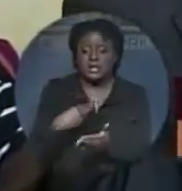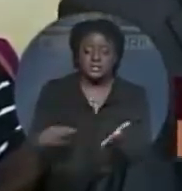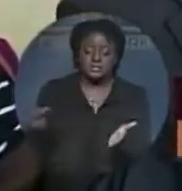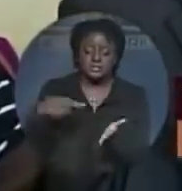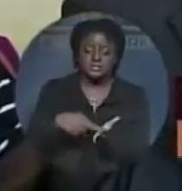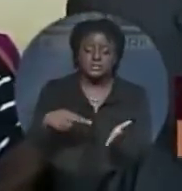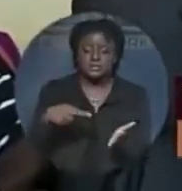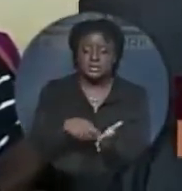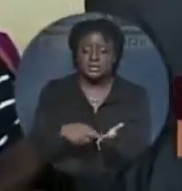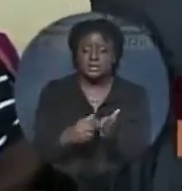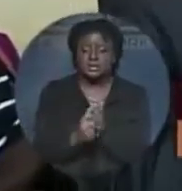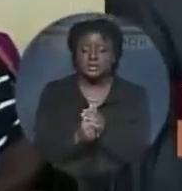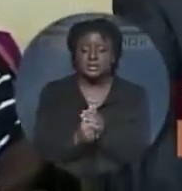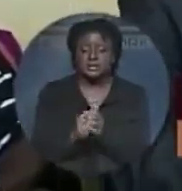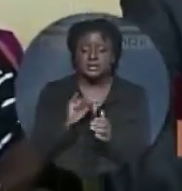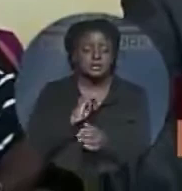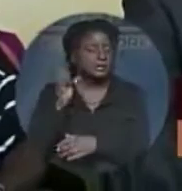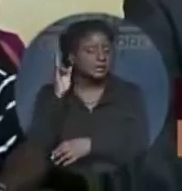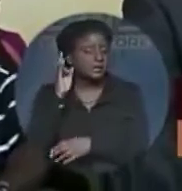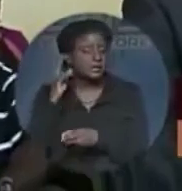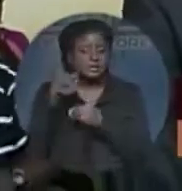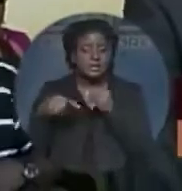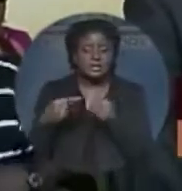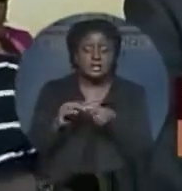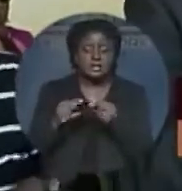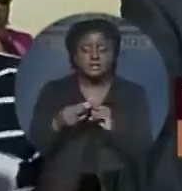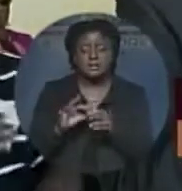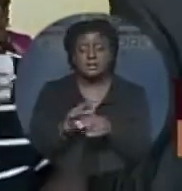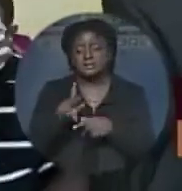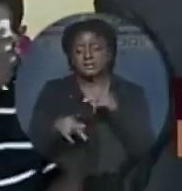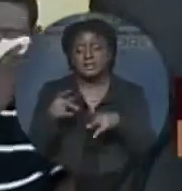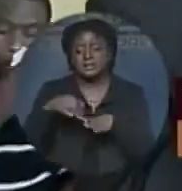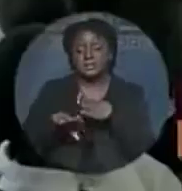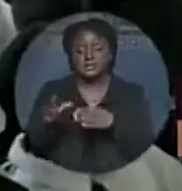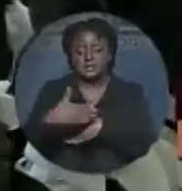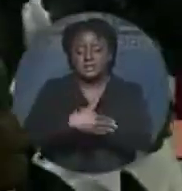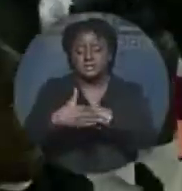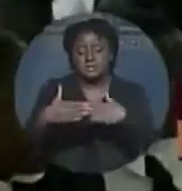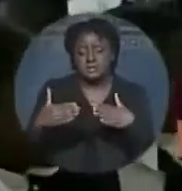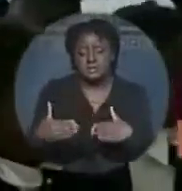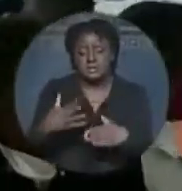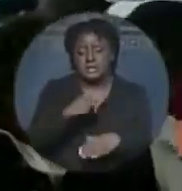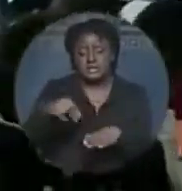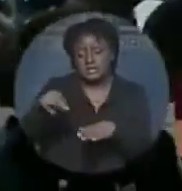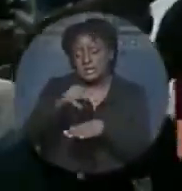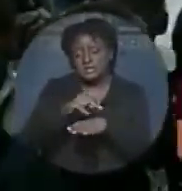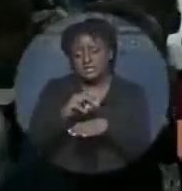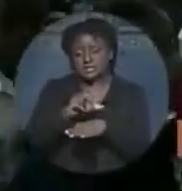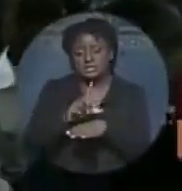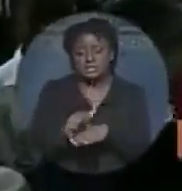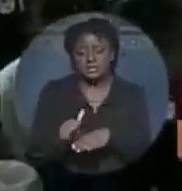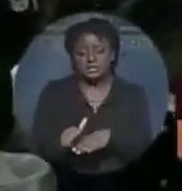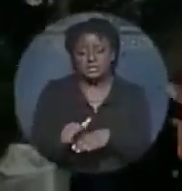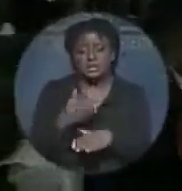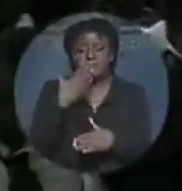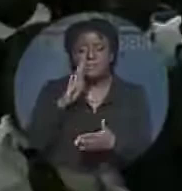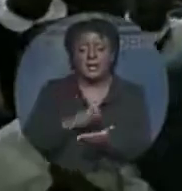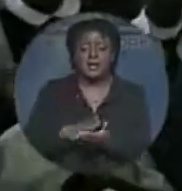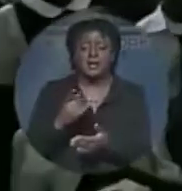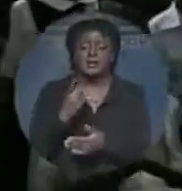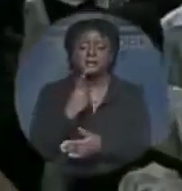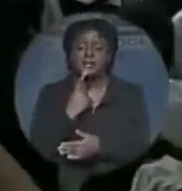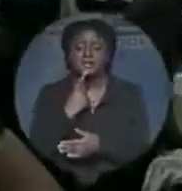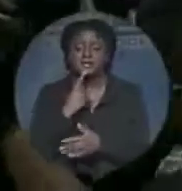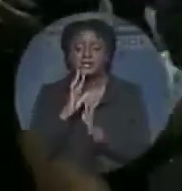I hear a number of people in the community and even nationally bad-mouthing and speaking